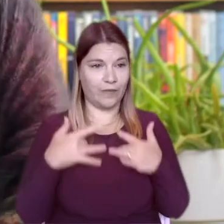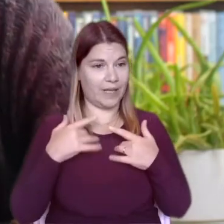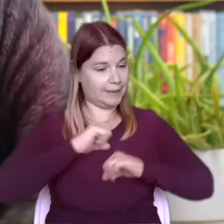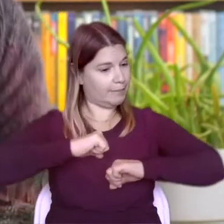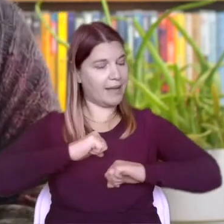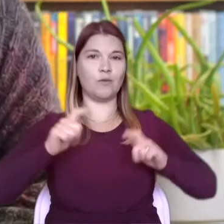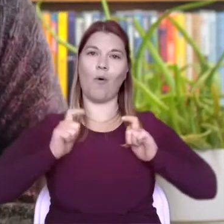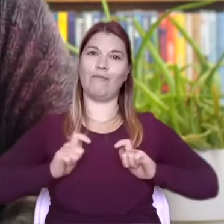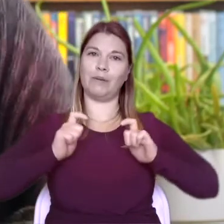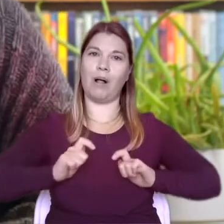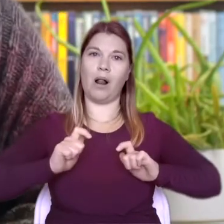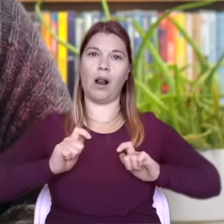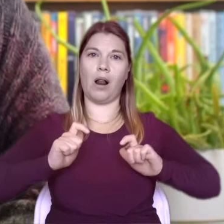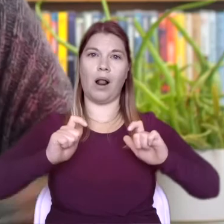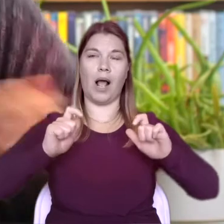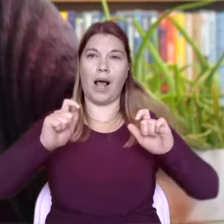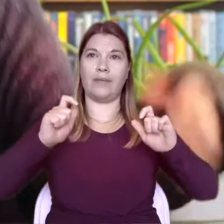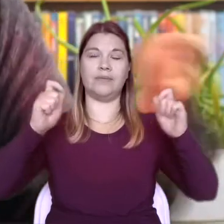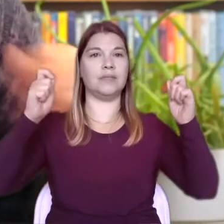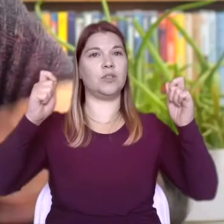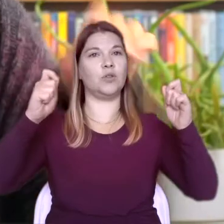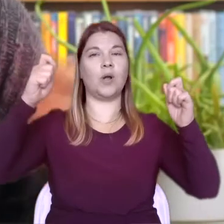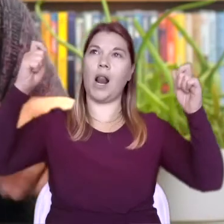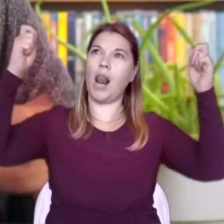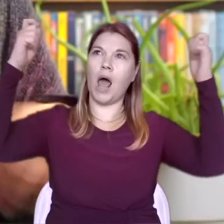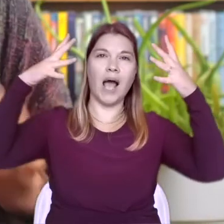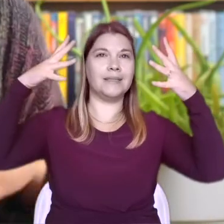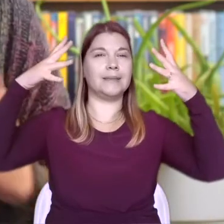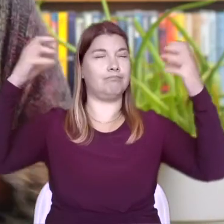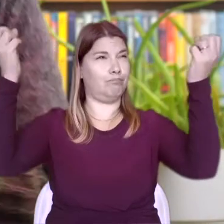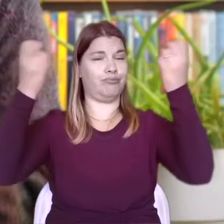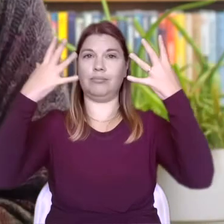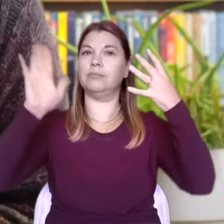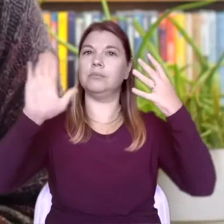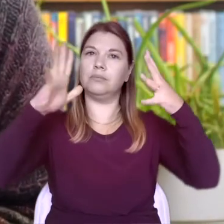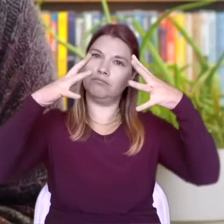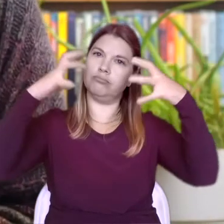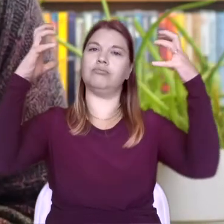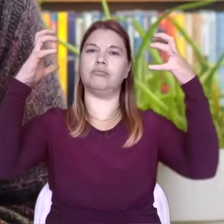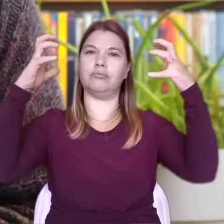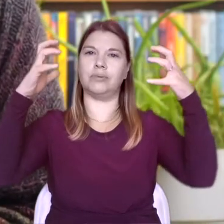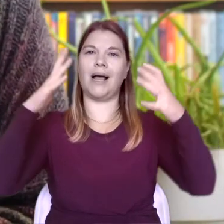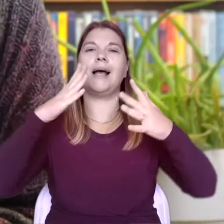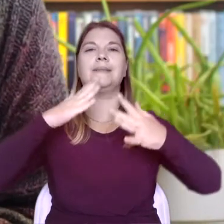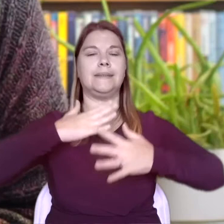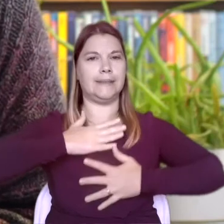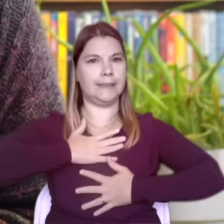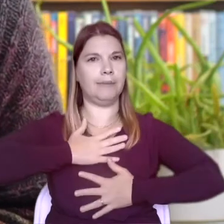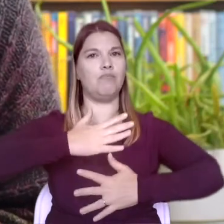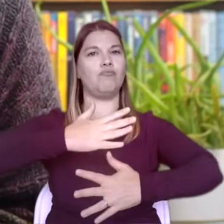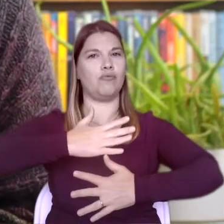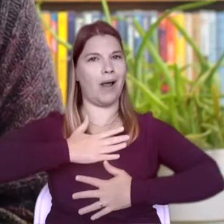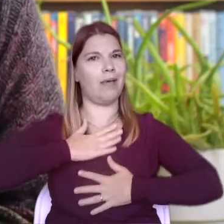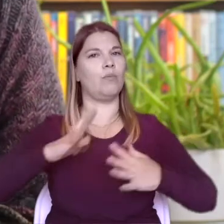To wriggle yourself around a bit and let go of any tension in your body. And to take a nice, deep breath in.